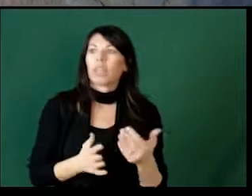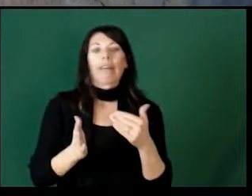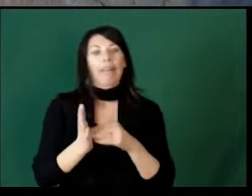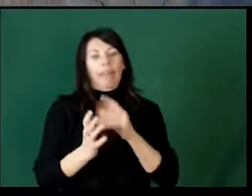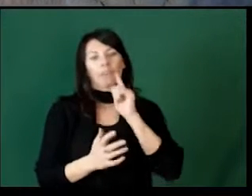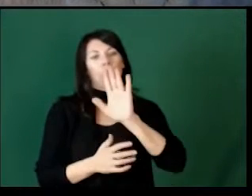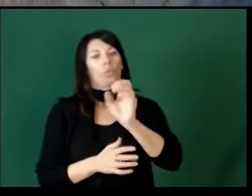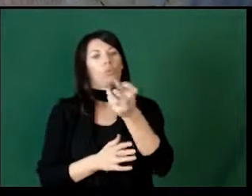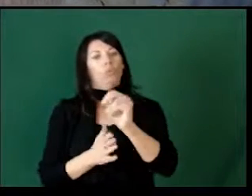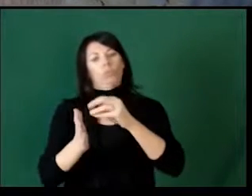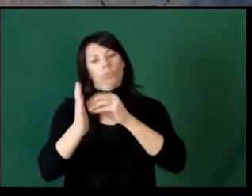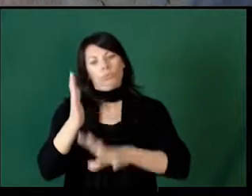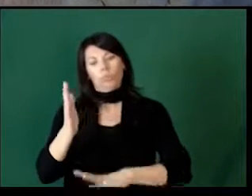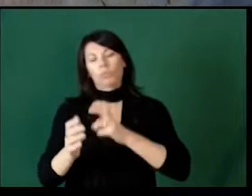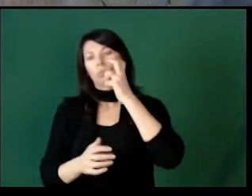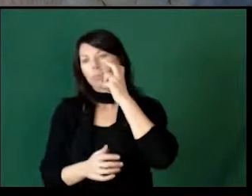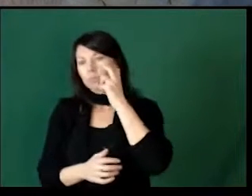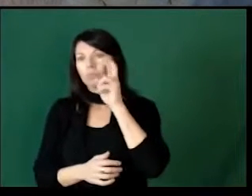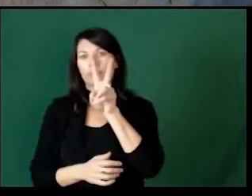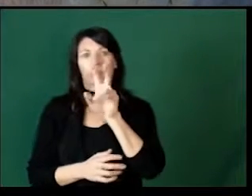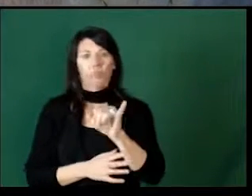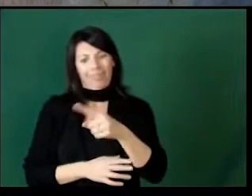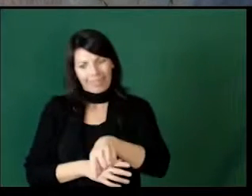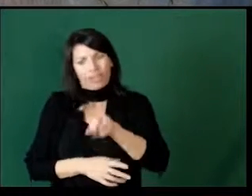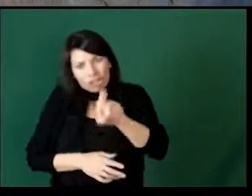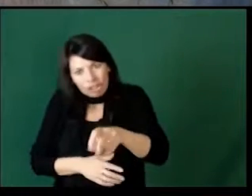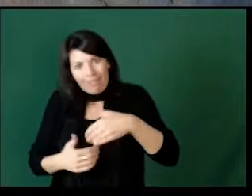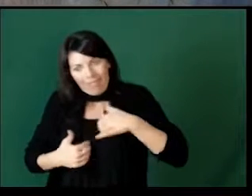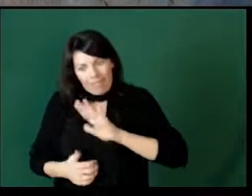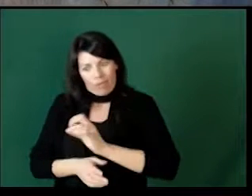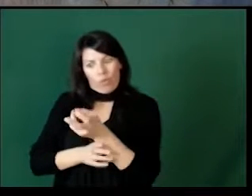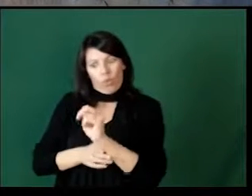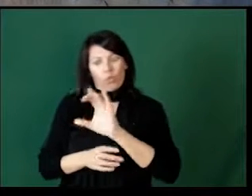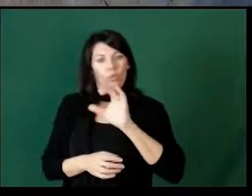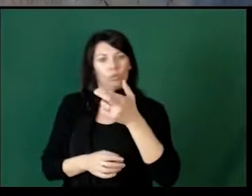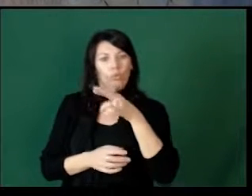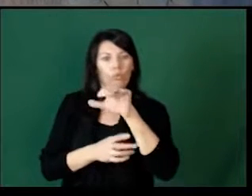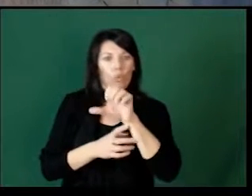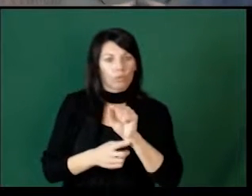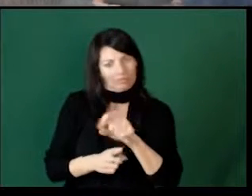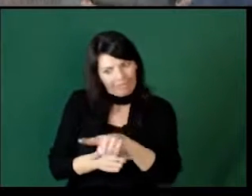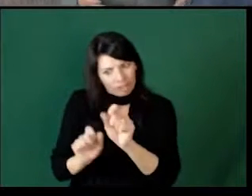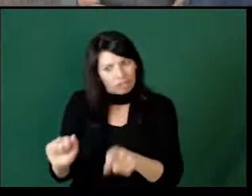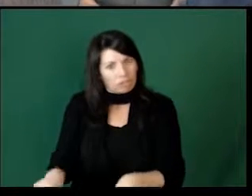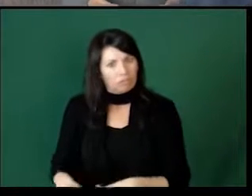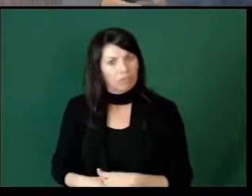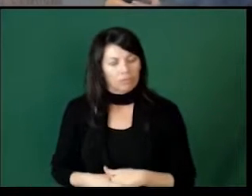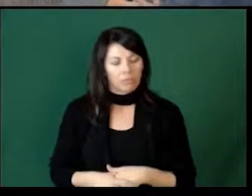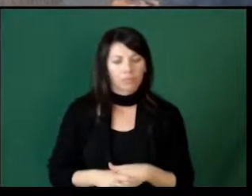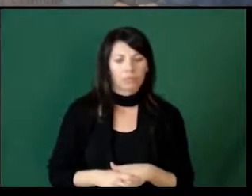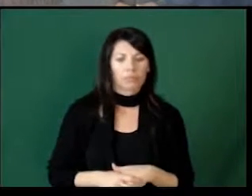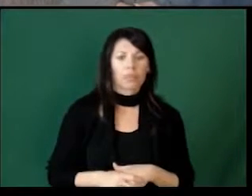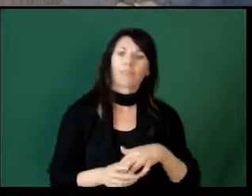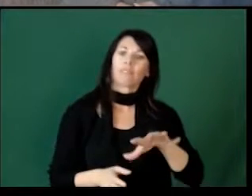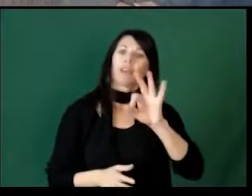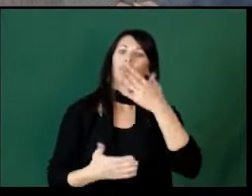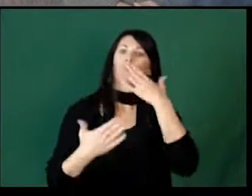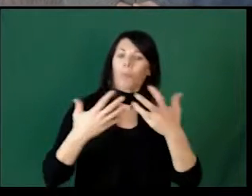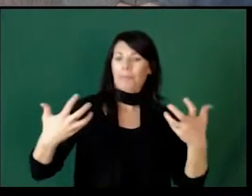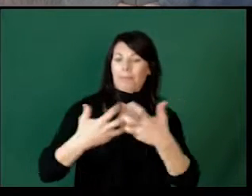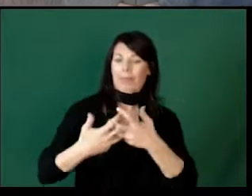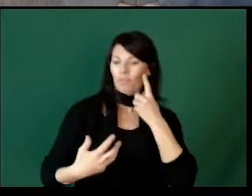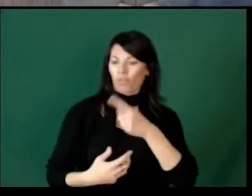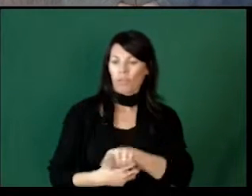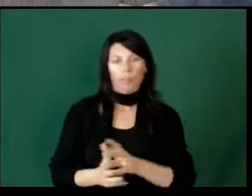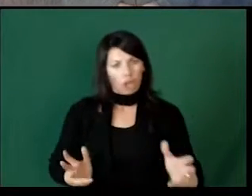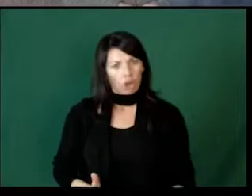Again, speaking for your student that's blind or visually impaired, they should have chores. Whatever chore is a